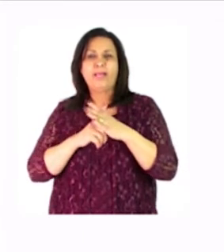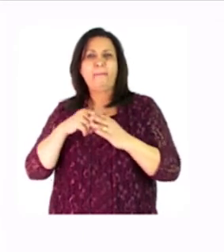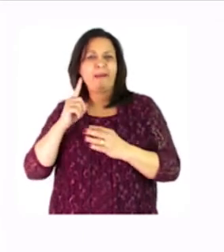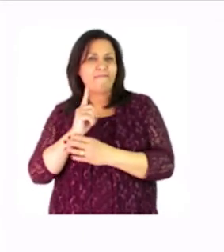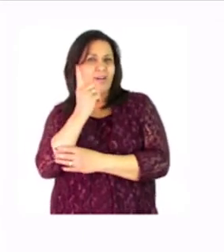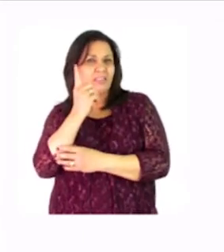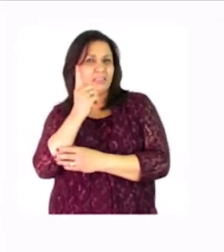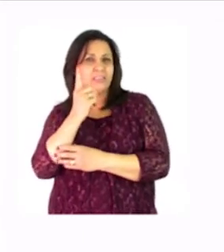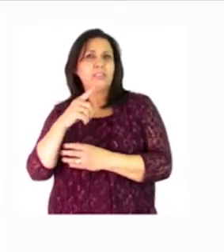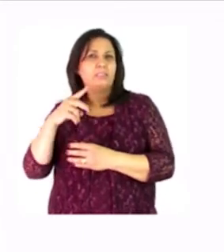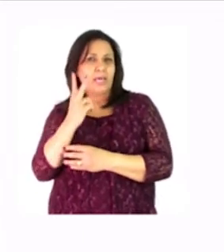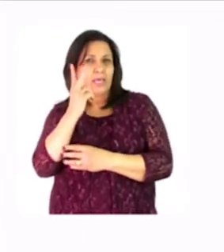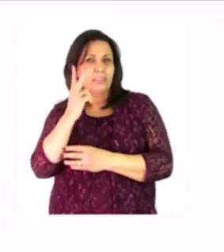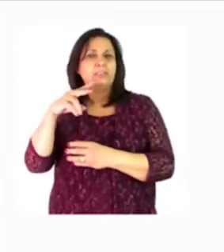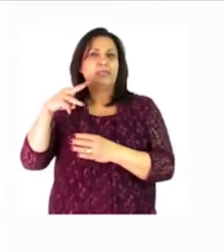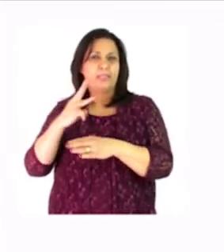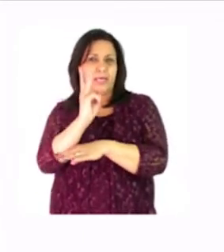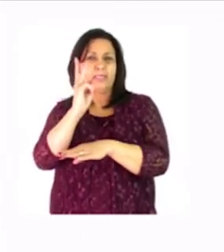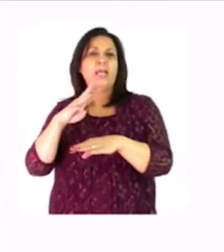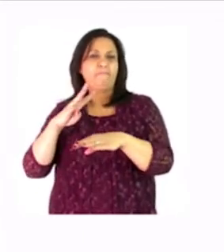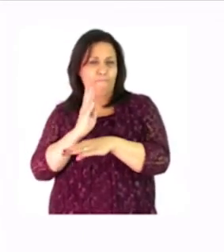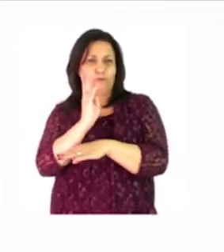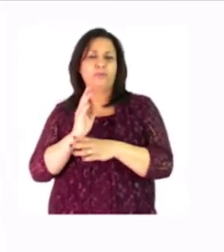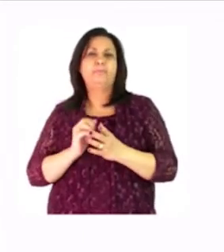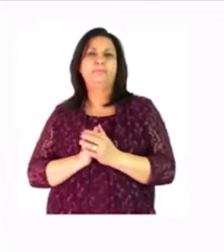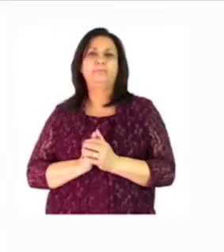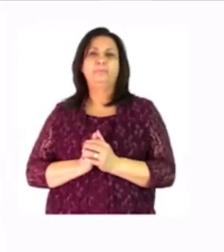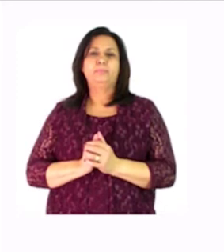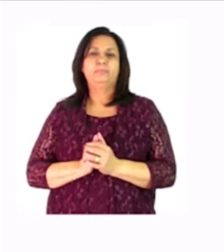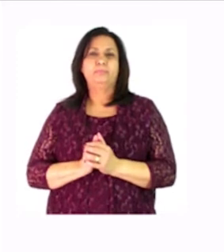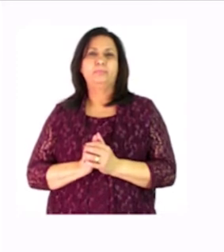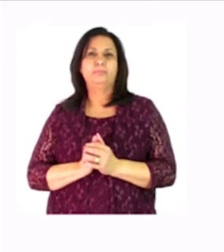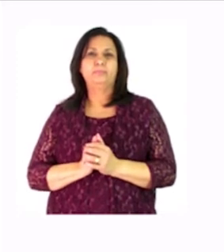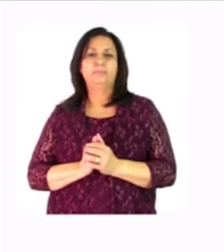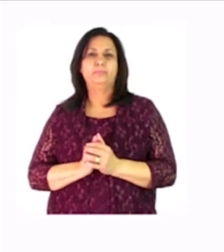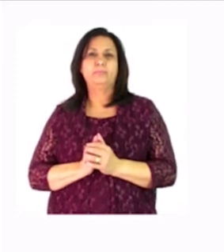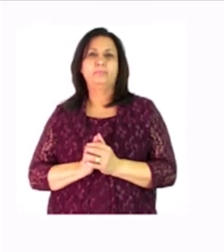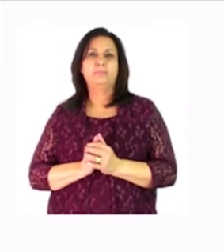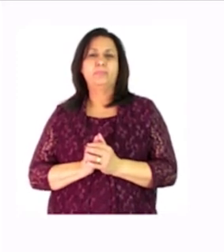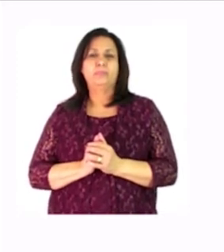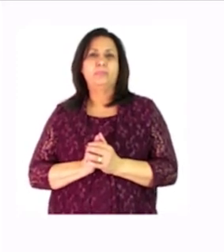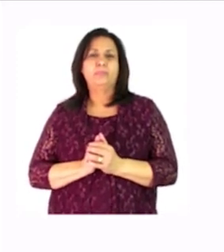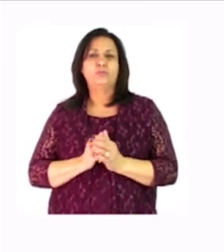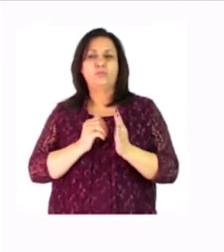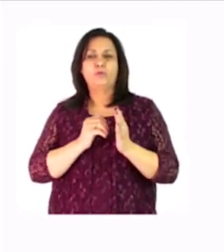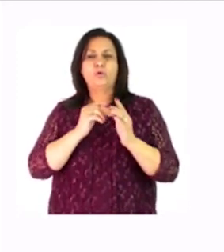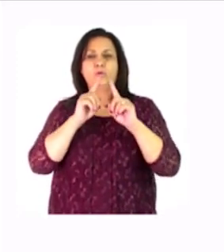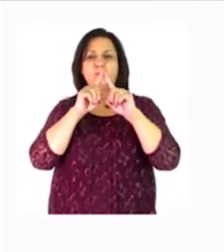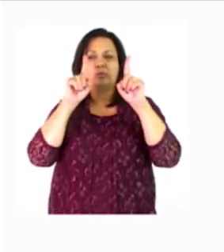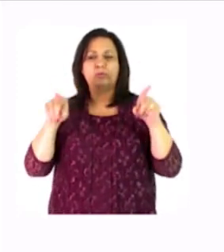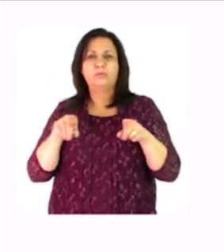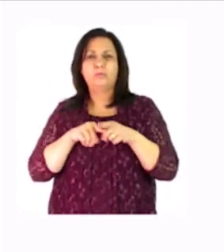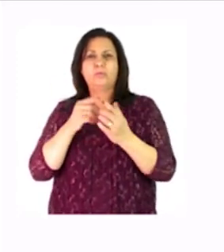fill in the numbers of fill in the numbers to the order the events from start to